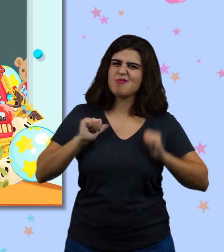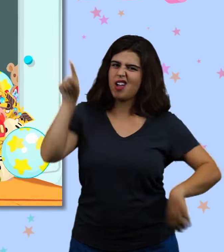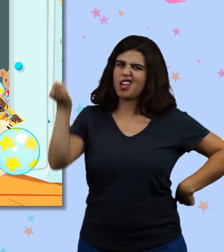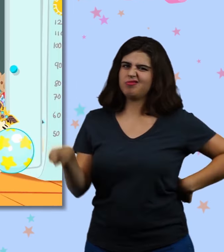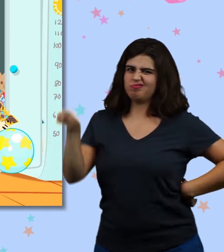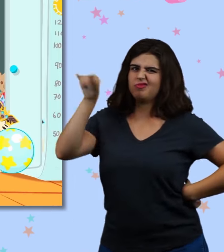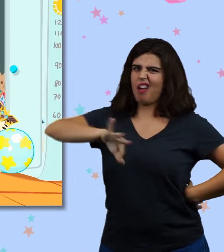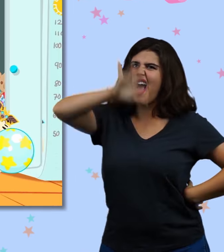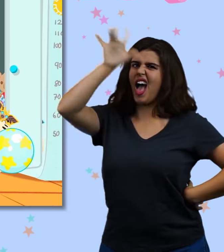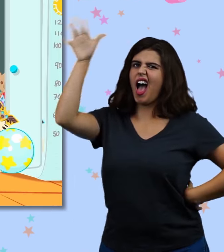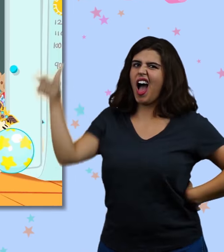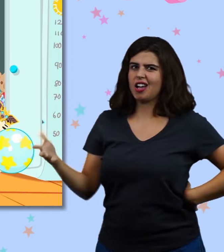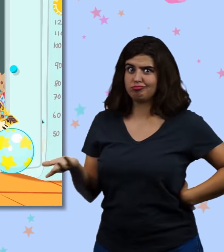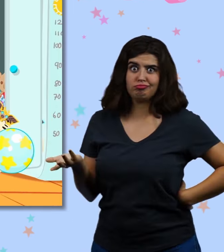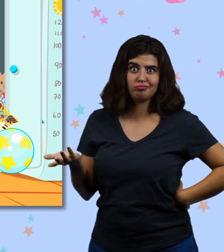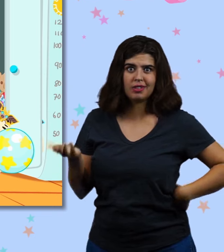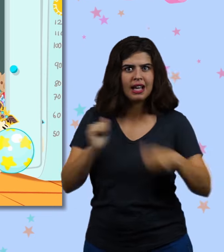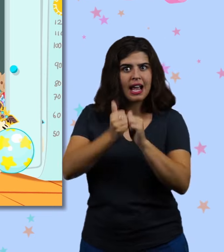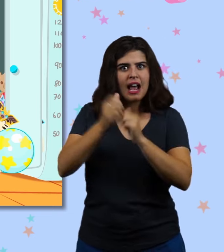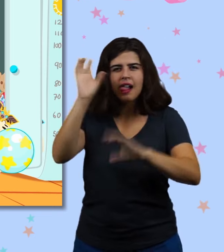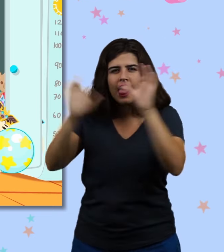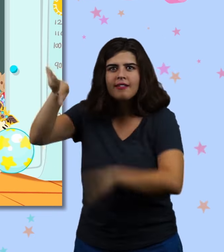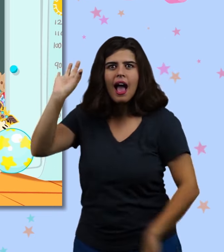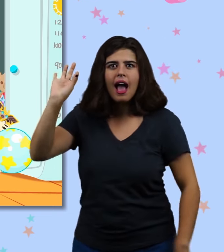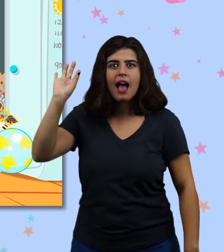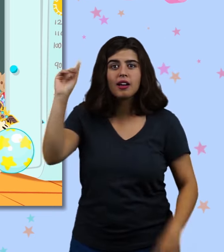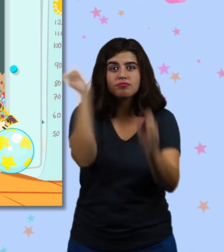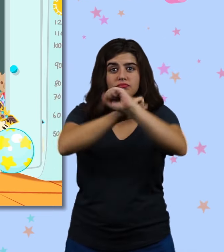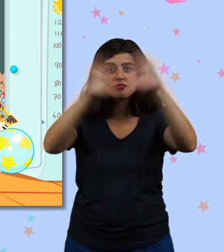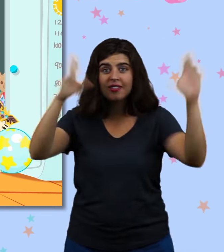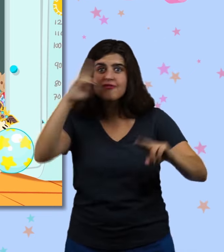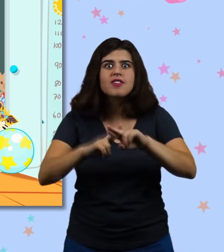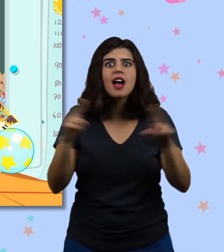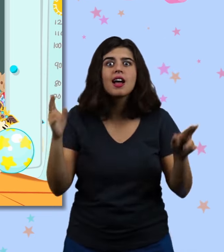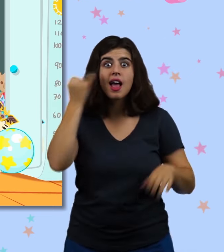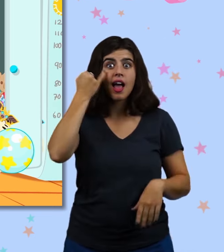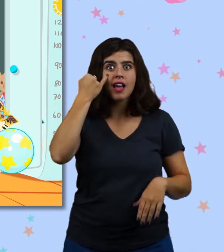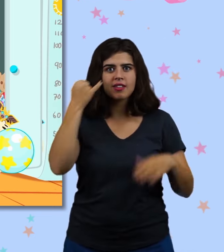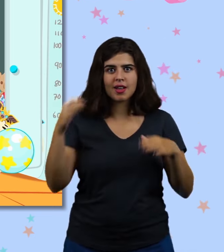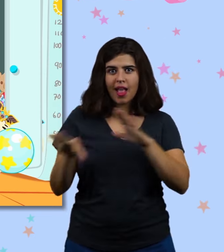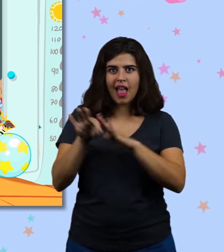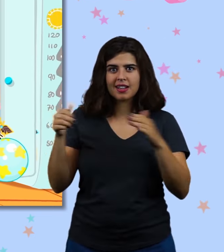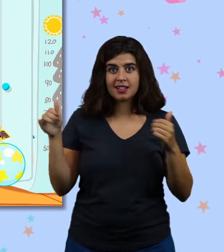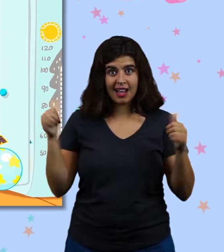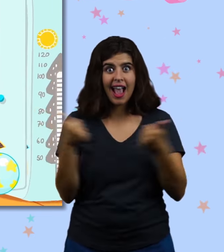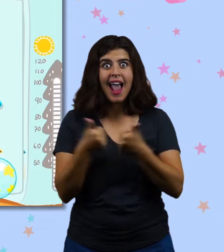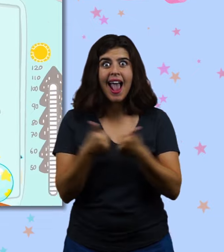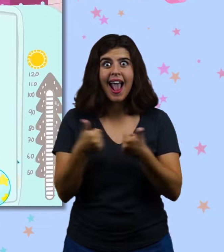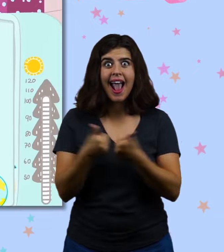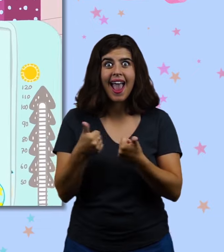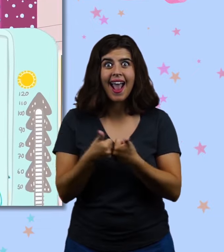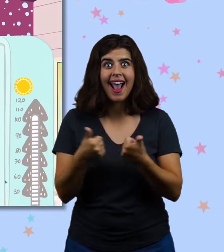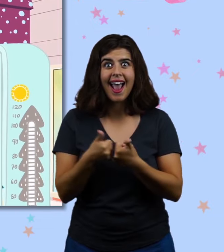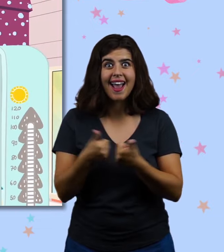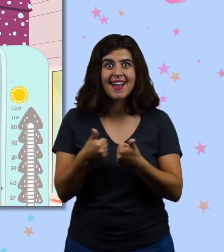I'm sure the backpack is there in that pile. How can we find it? Can you think of any fun ideas? Remember, this is